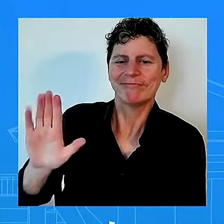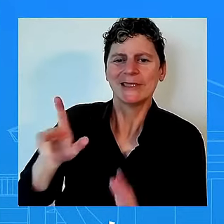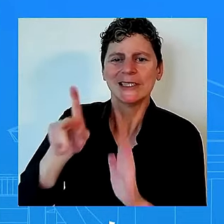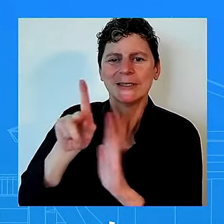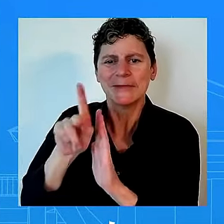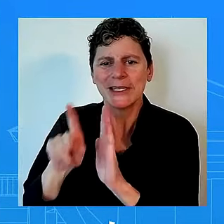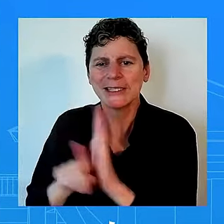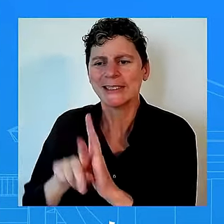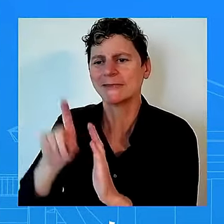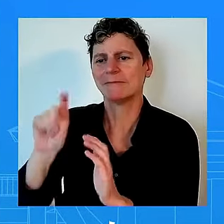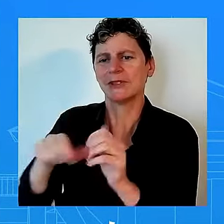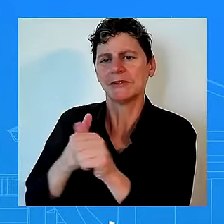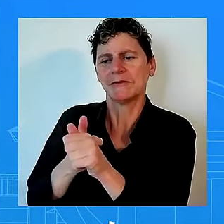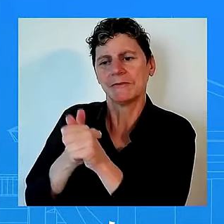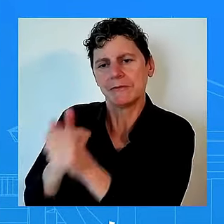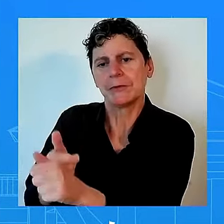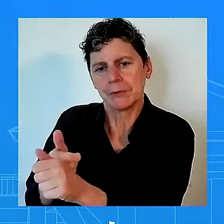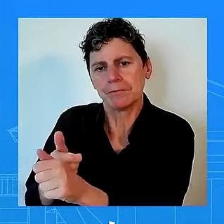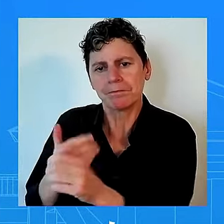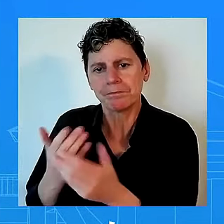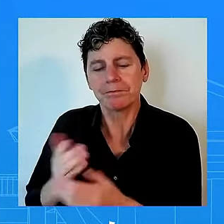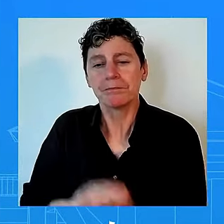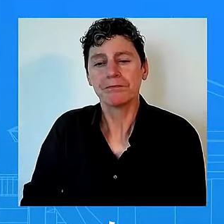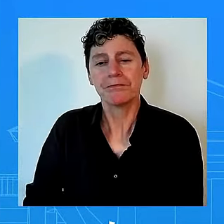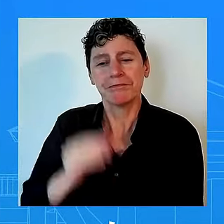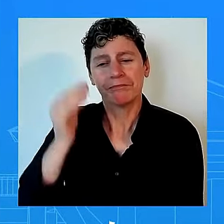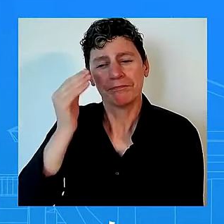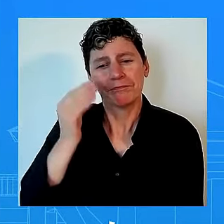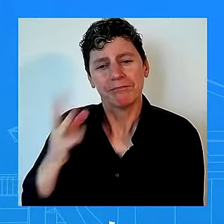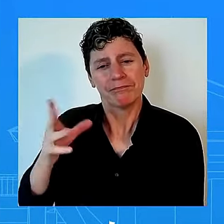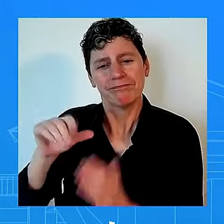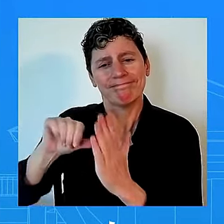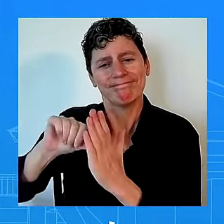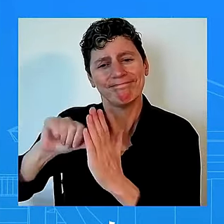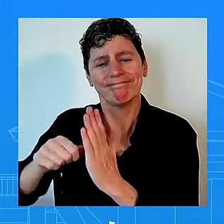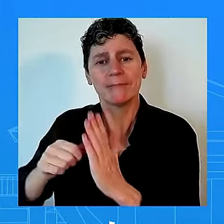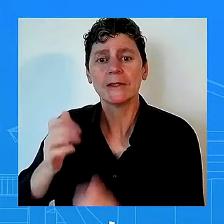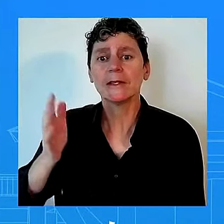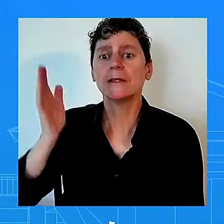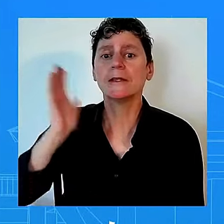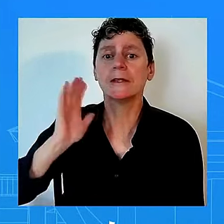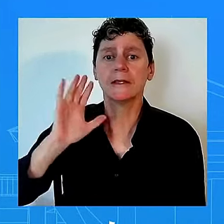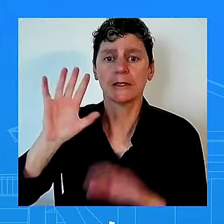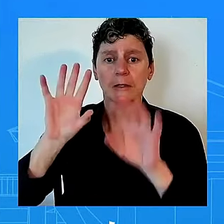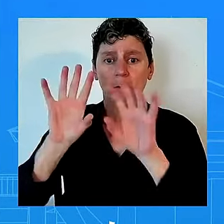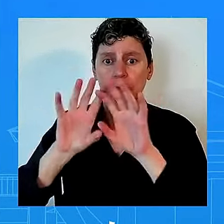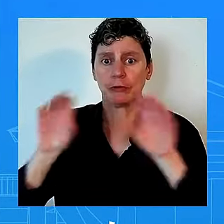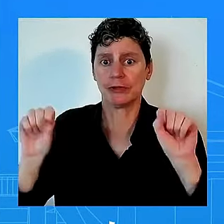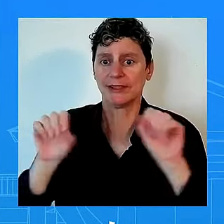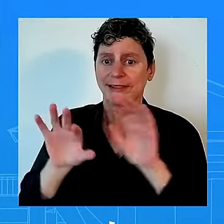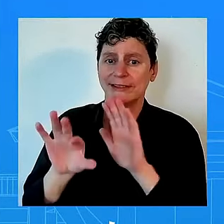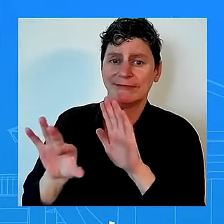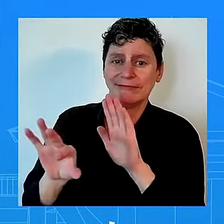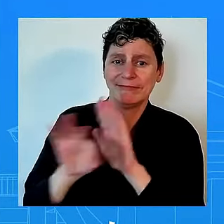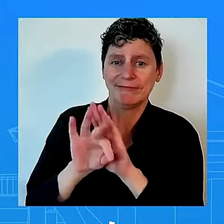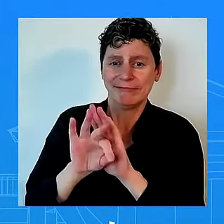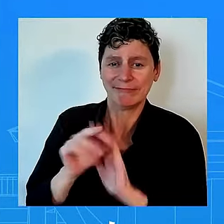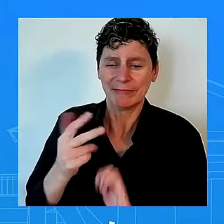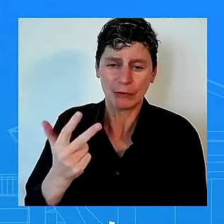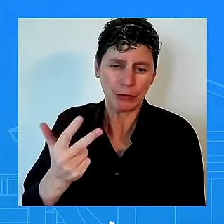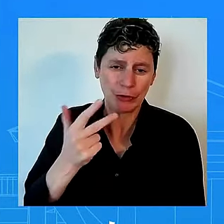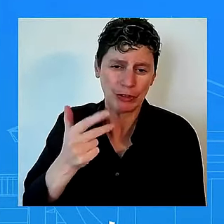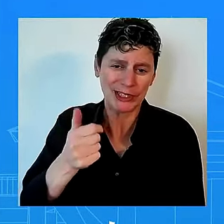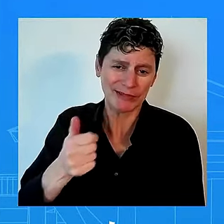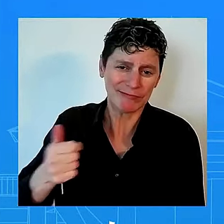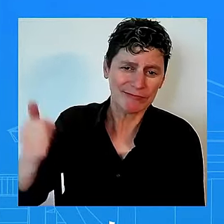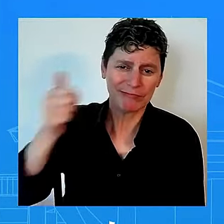with uh with one of the uh obviously one of the goals that they were successful at was making sure the dobbs decision